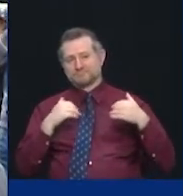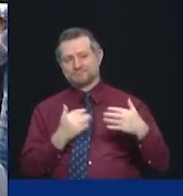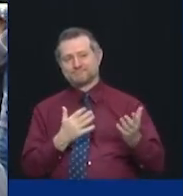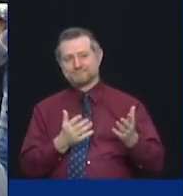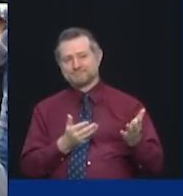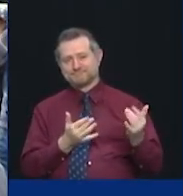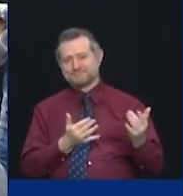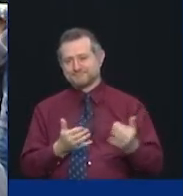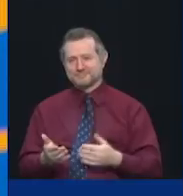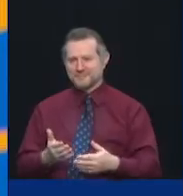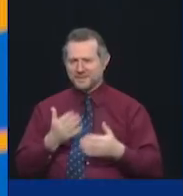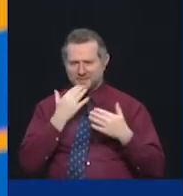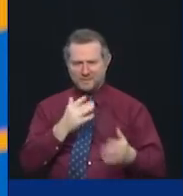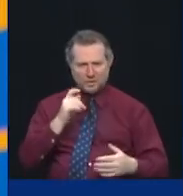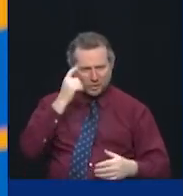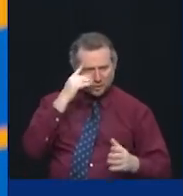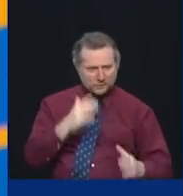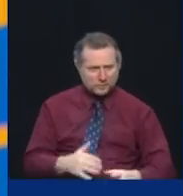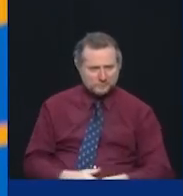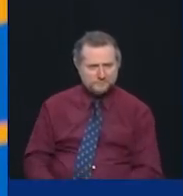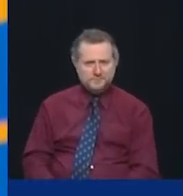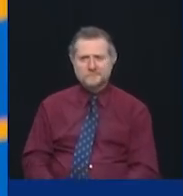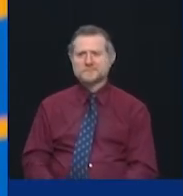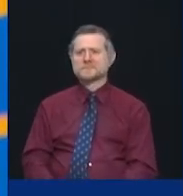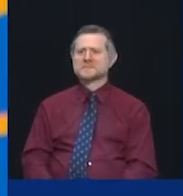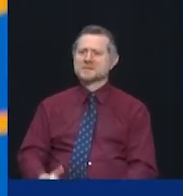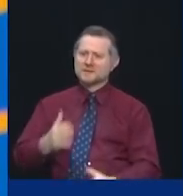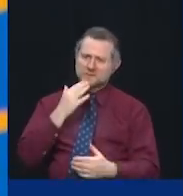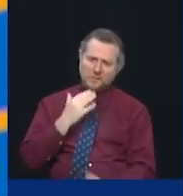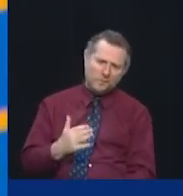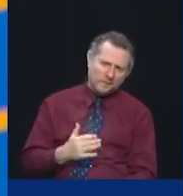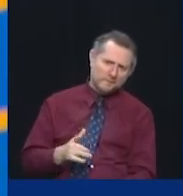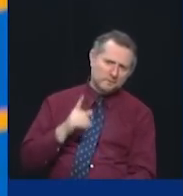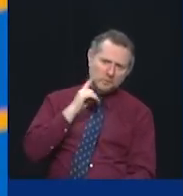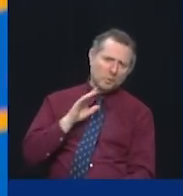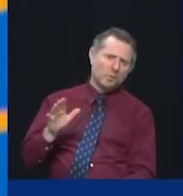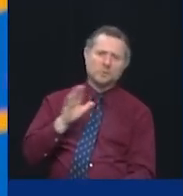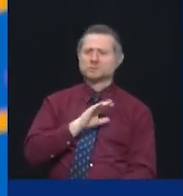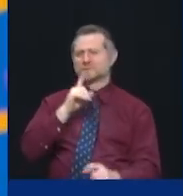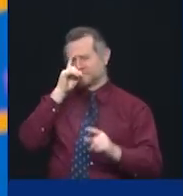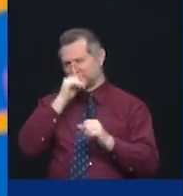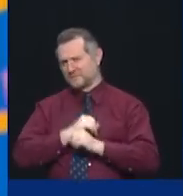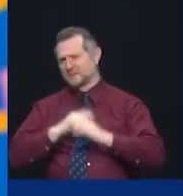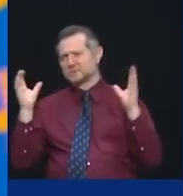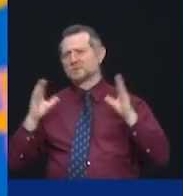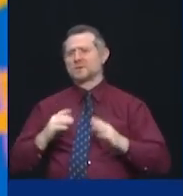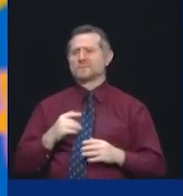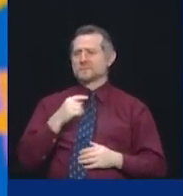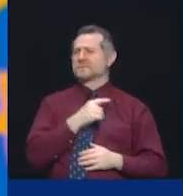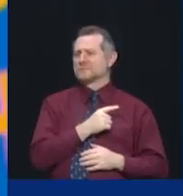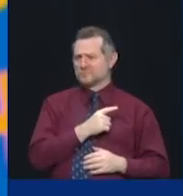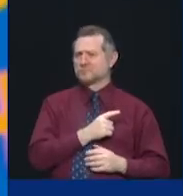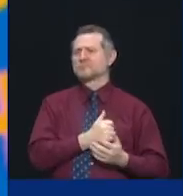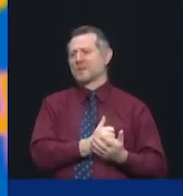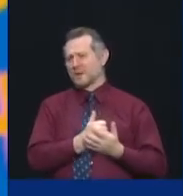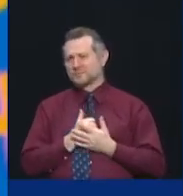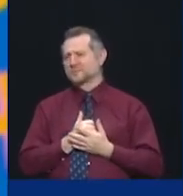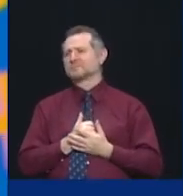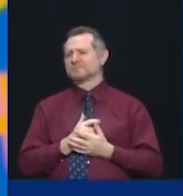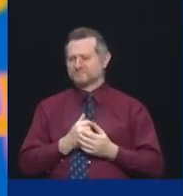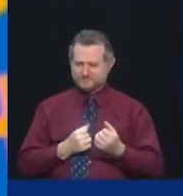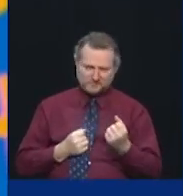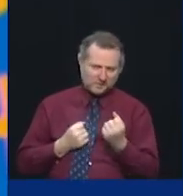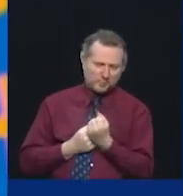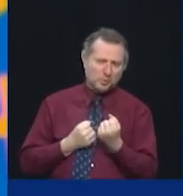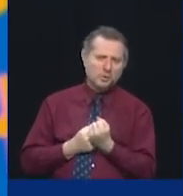Thank you, Governor. And thank you for your vision, which has led us to where we are and the support you gave us to make all of